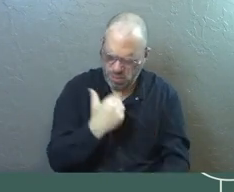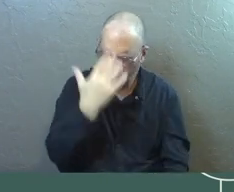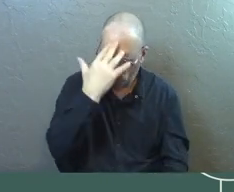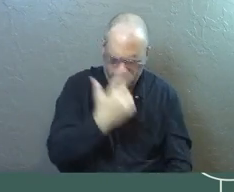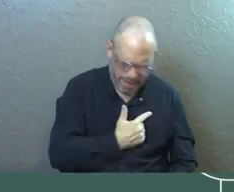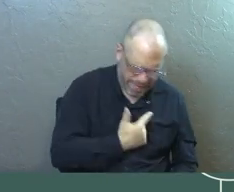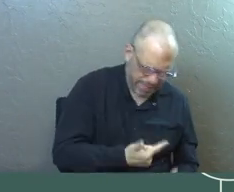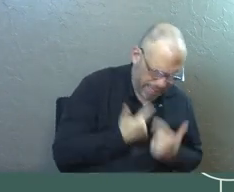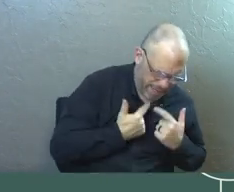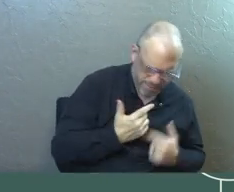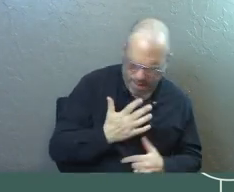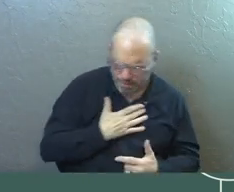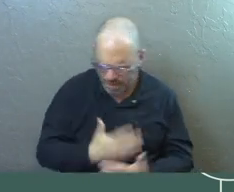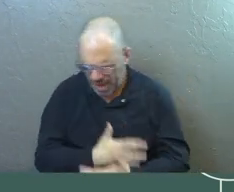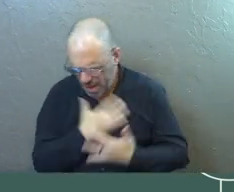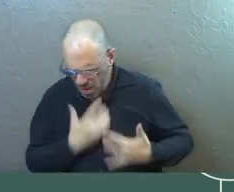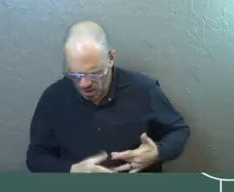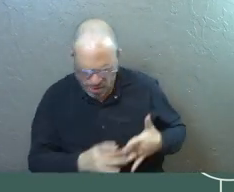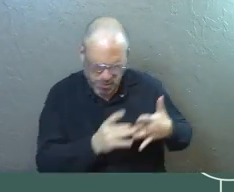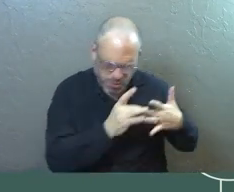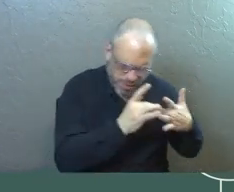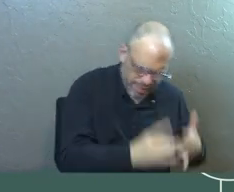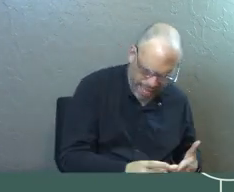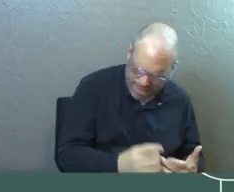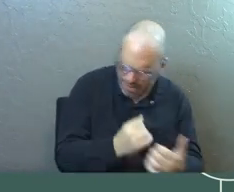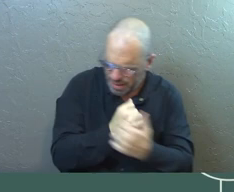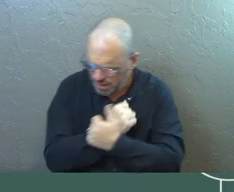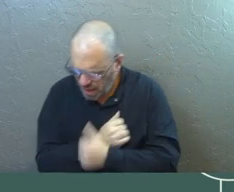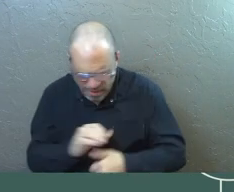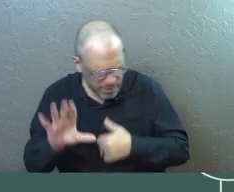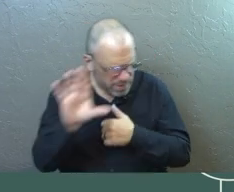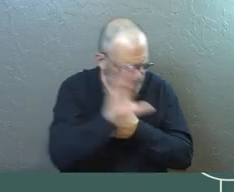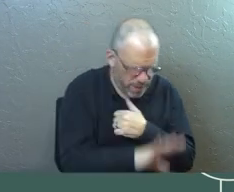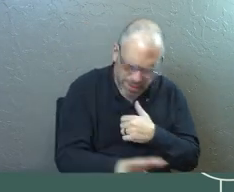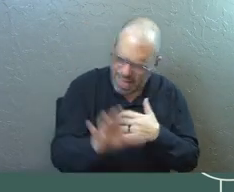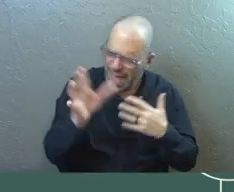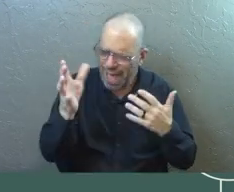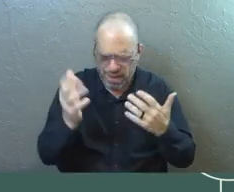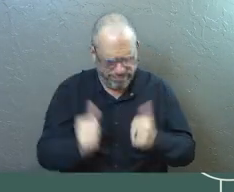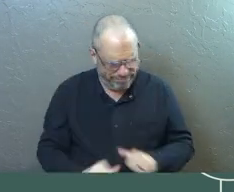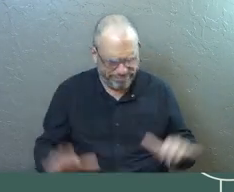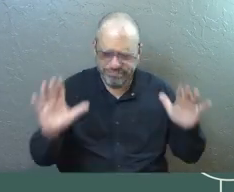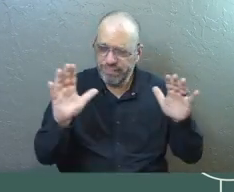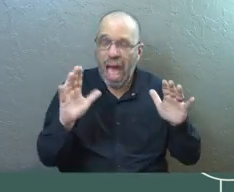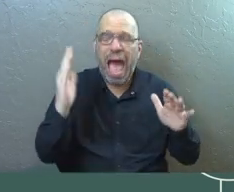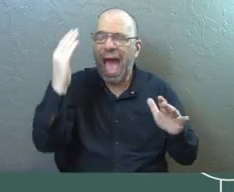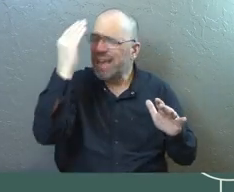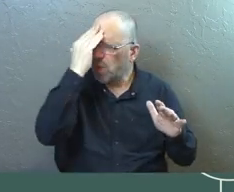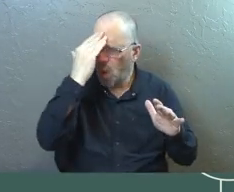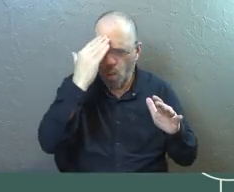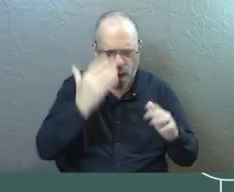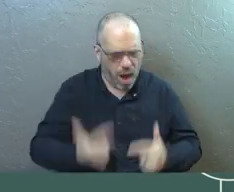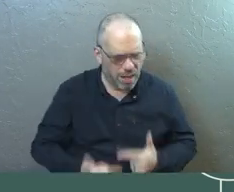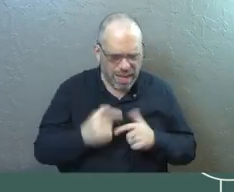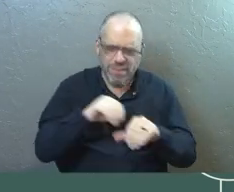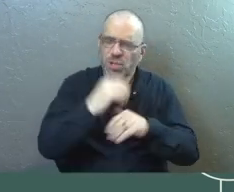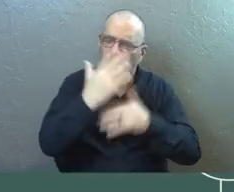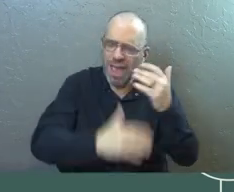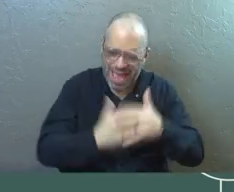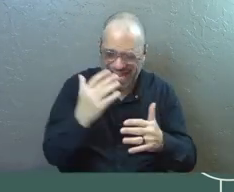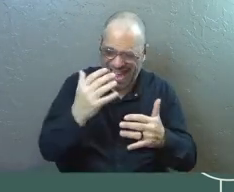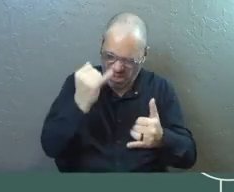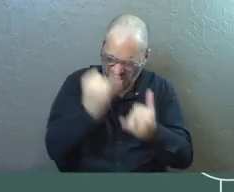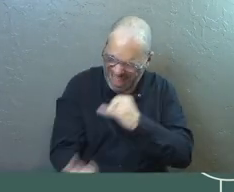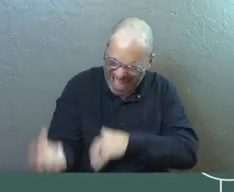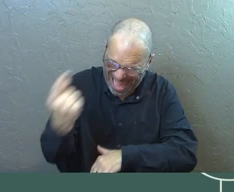heart, God. And Lord, you're guiding us and you're loving us, God, and protecting us. We are in your hand. Our days are in your hand. Our final